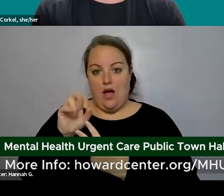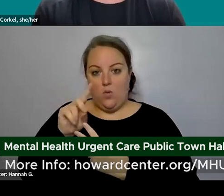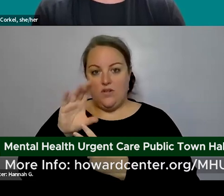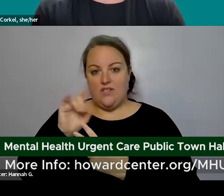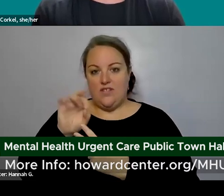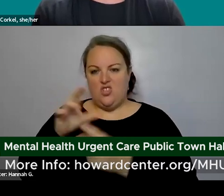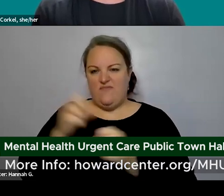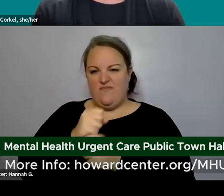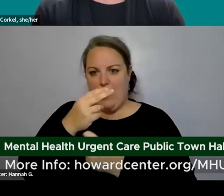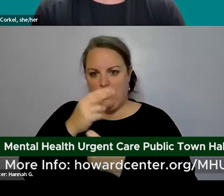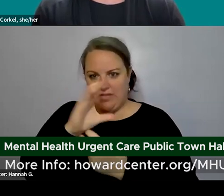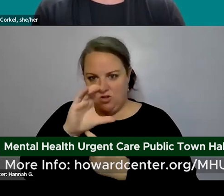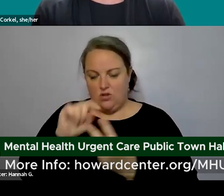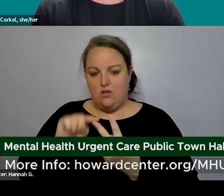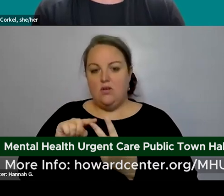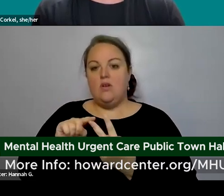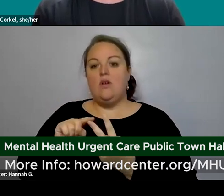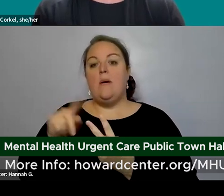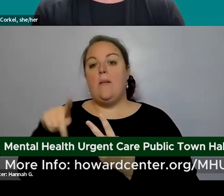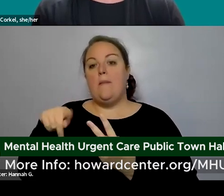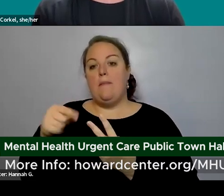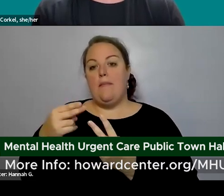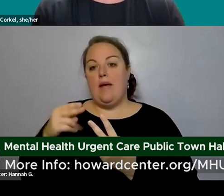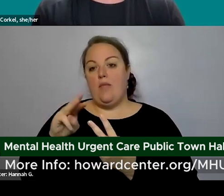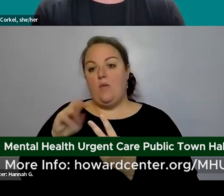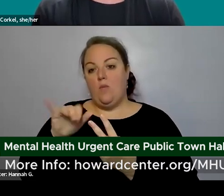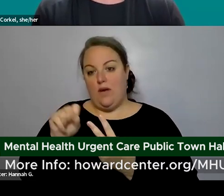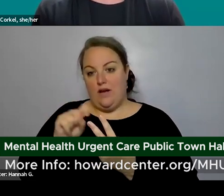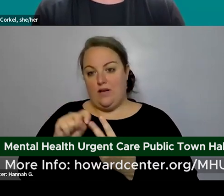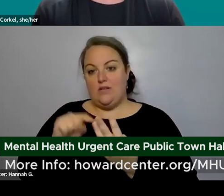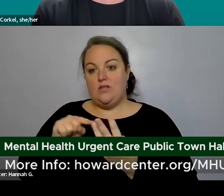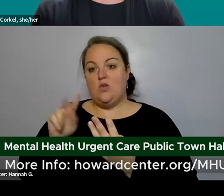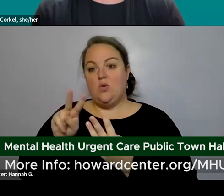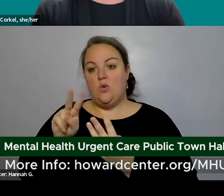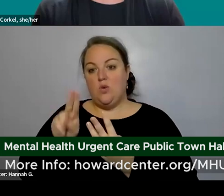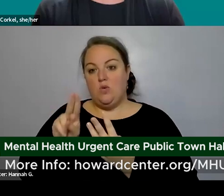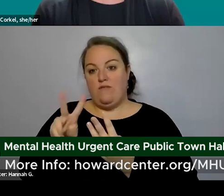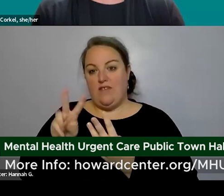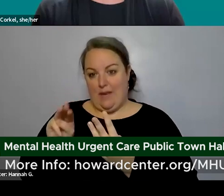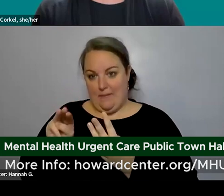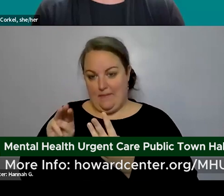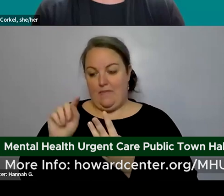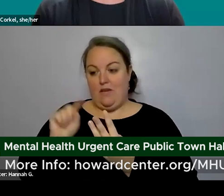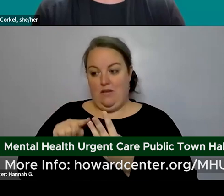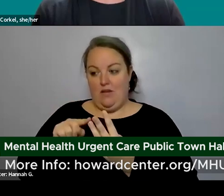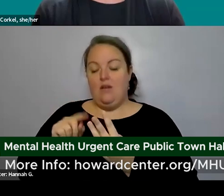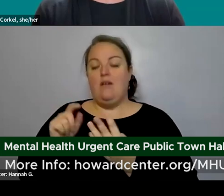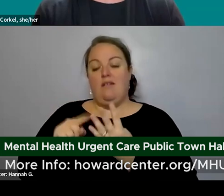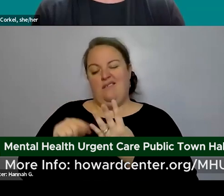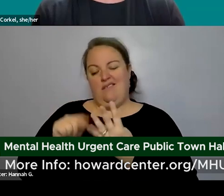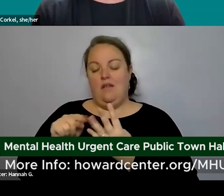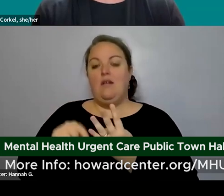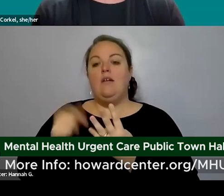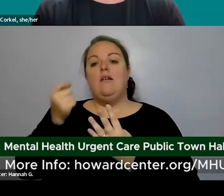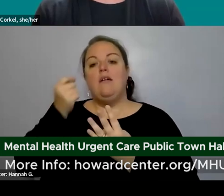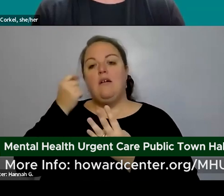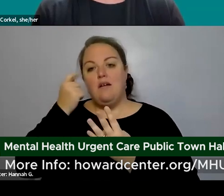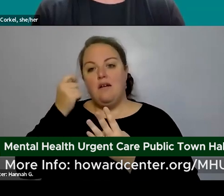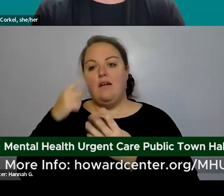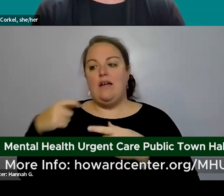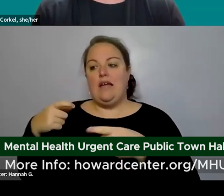centers pathways and uvm medical center each with a distinct documentation system or electronic health record